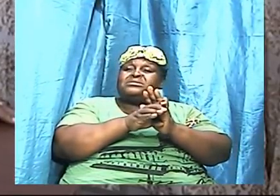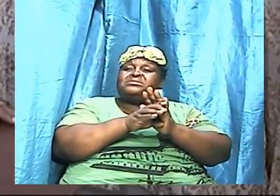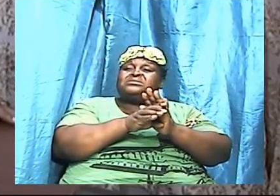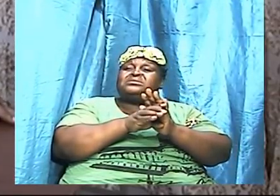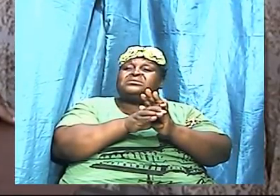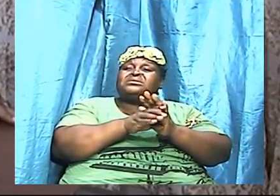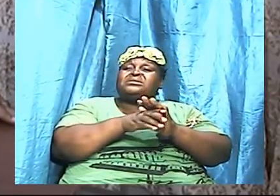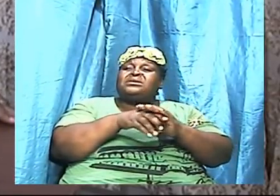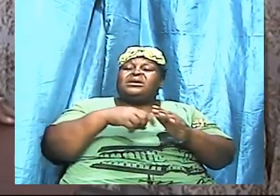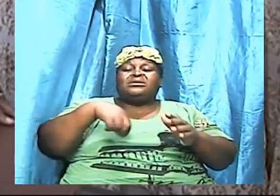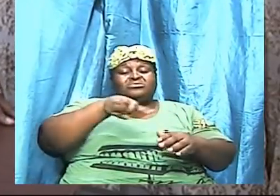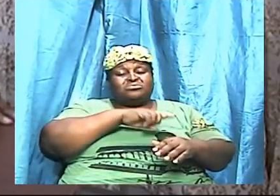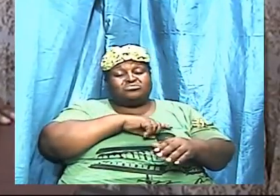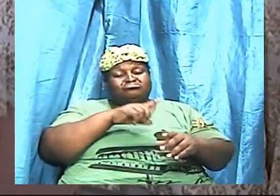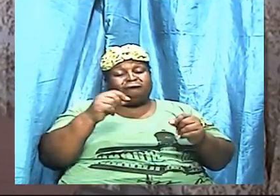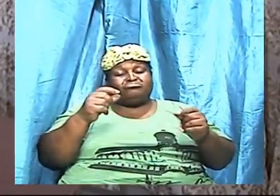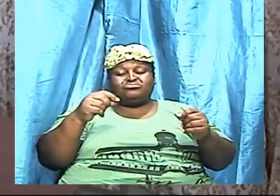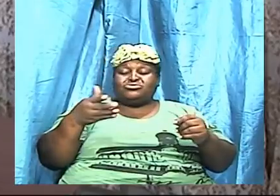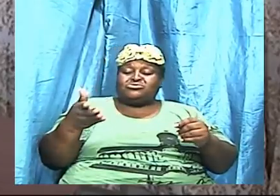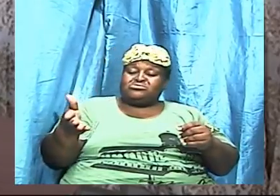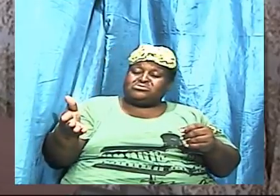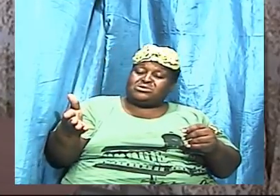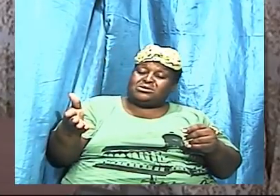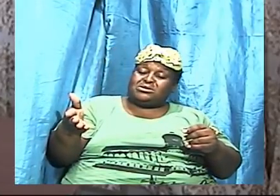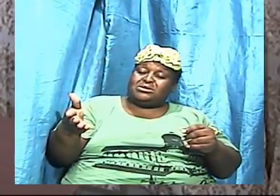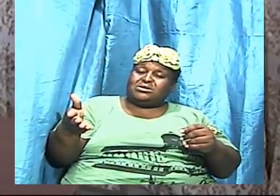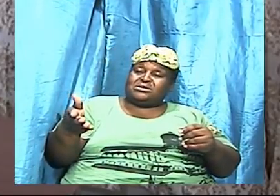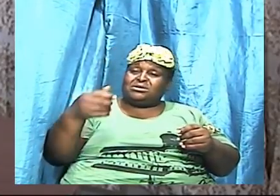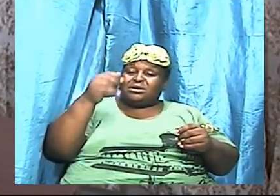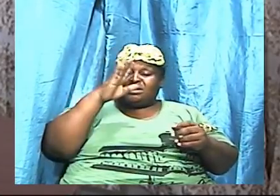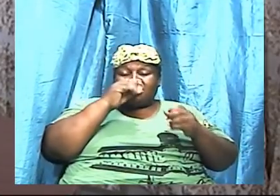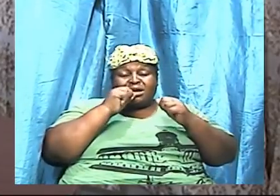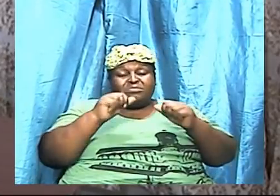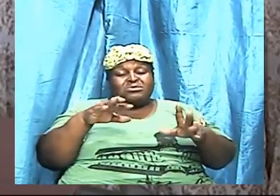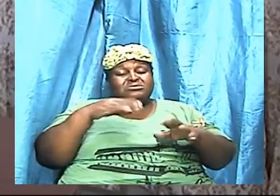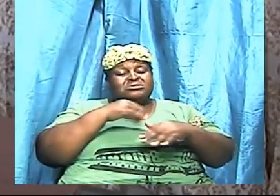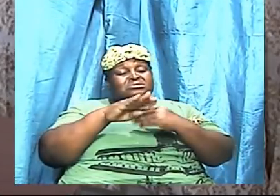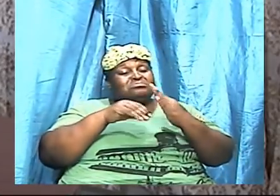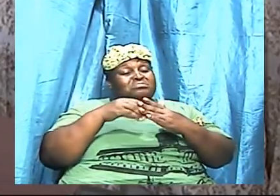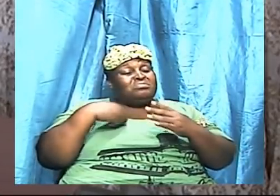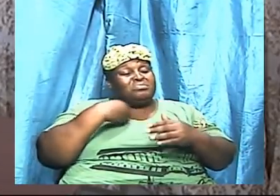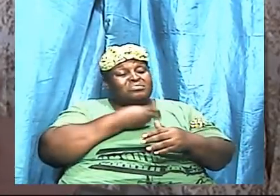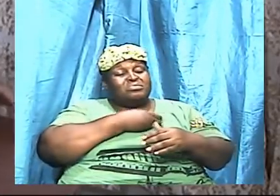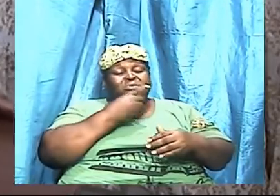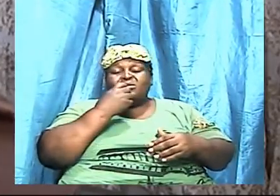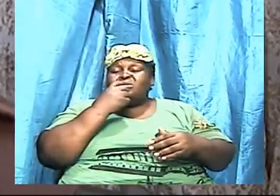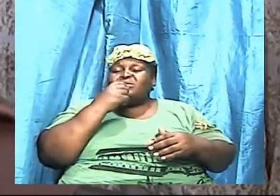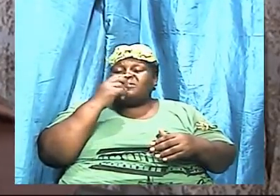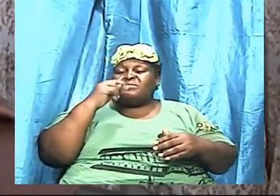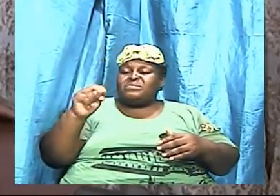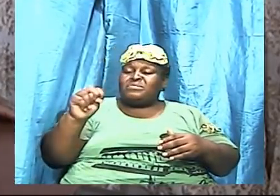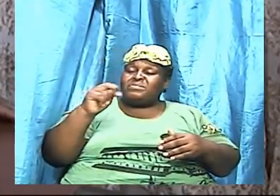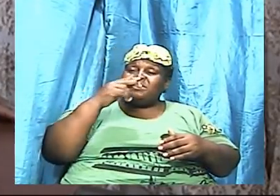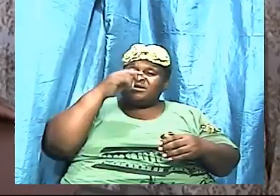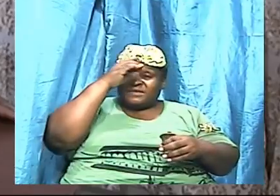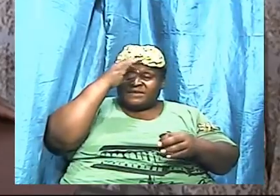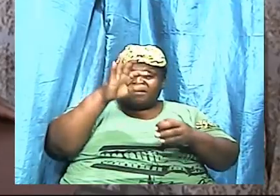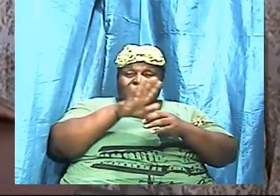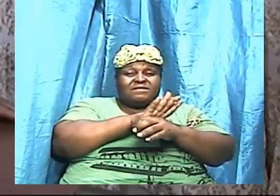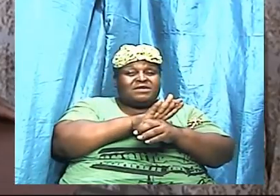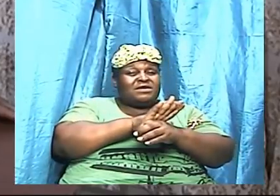bless all of us who have been faithful over the weeks. In fact, I am